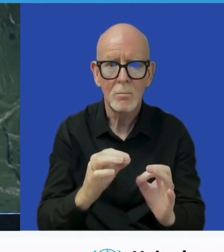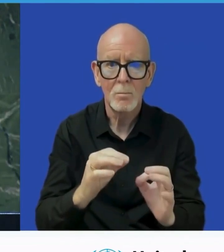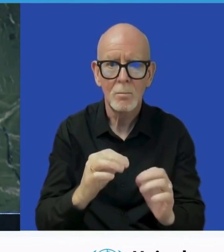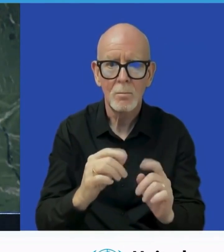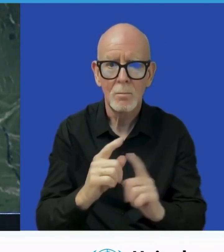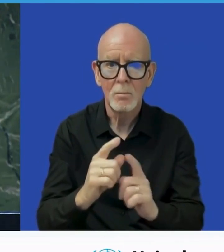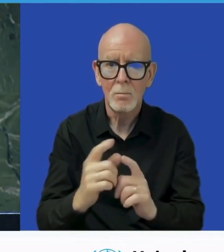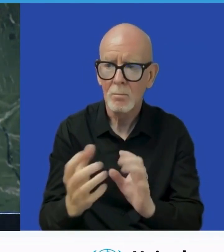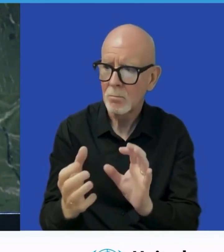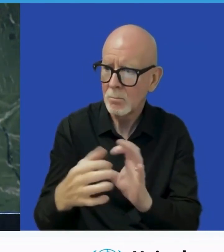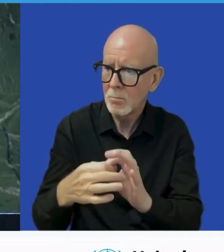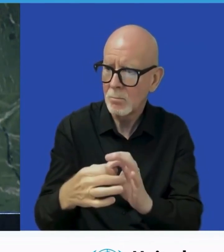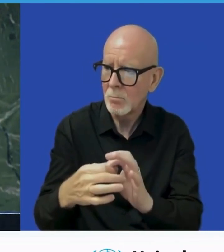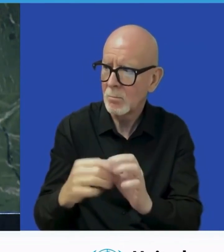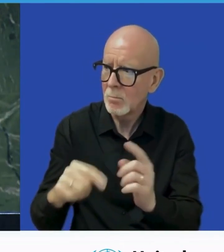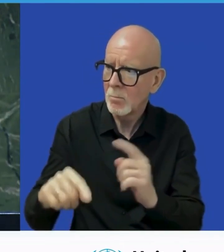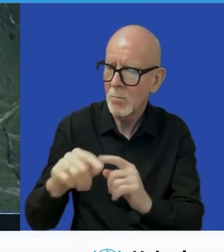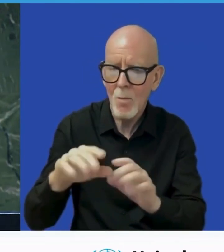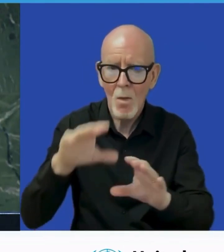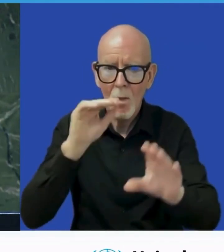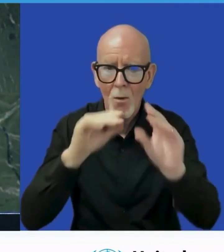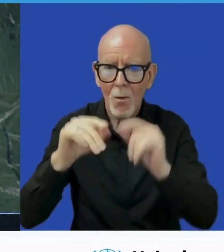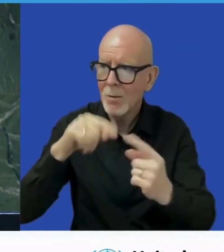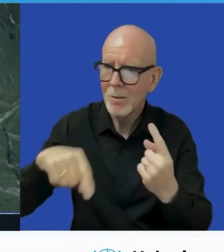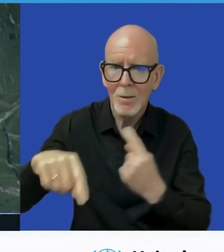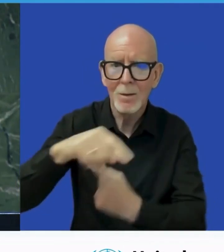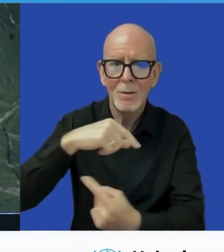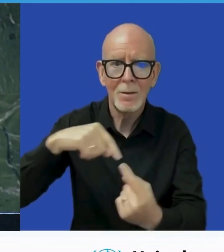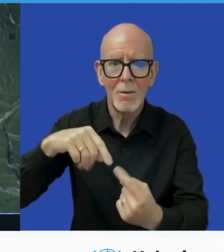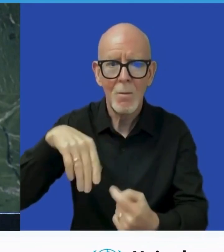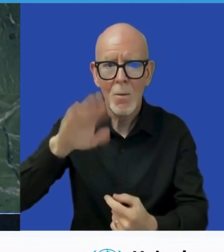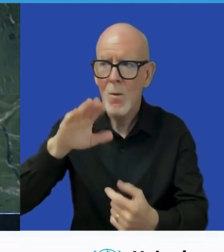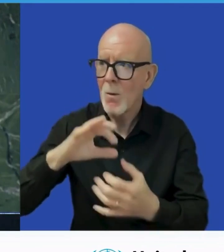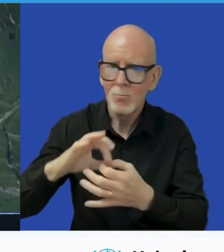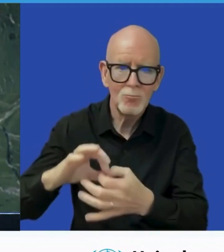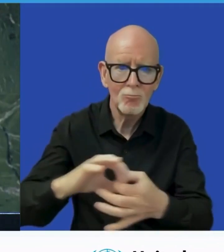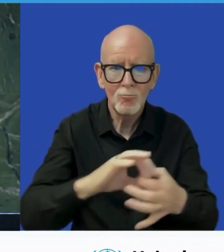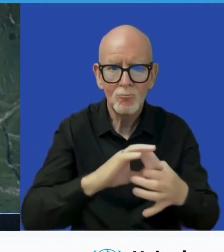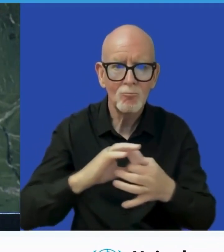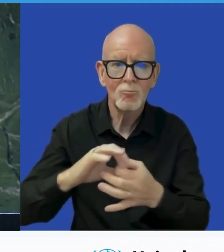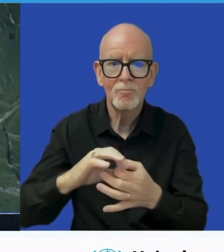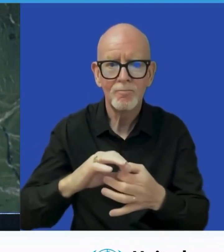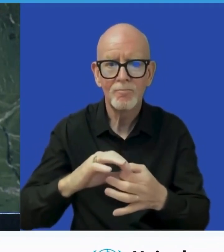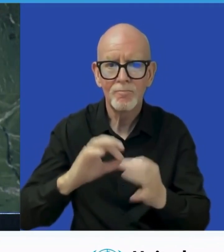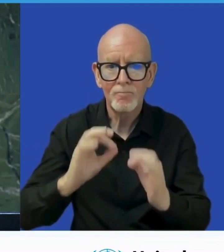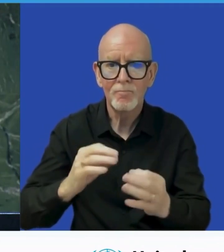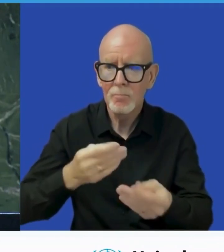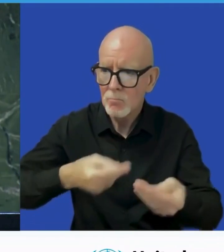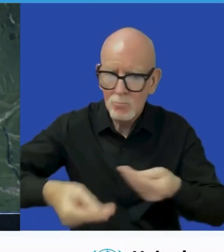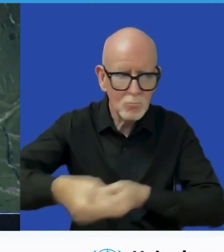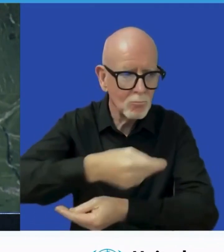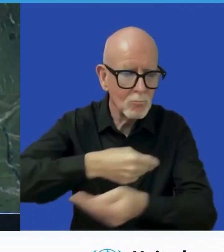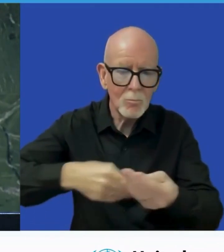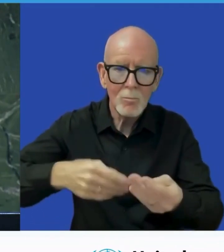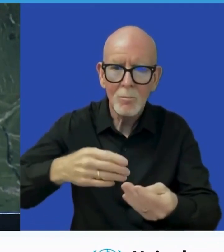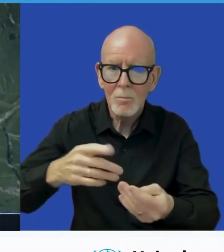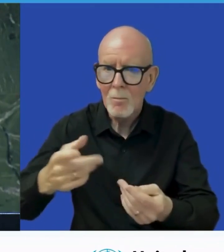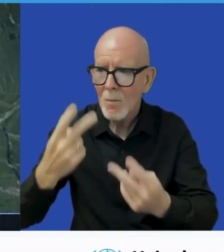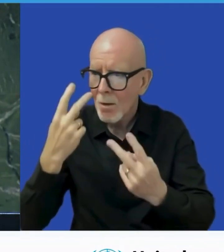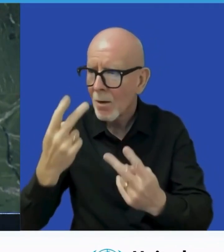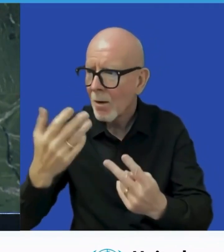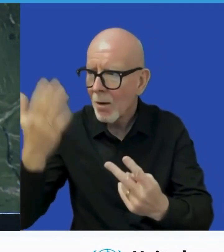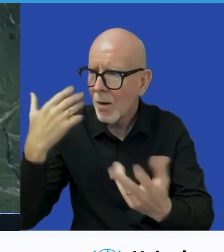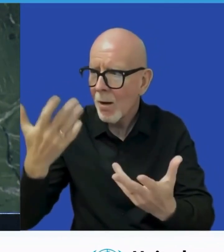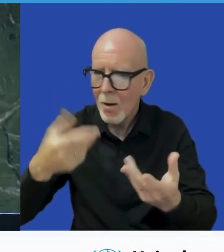assure the quality and accountability of VNRs, ensure the benefits through follow-up mechanisms,